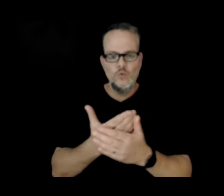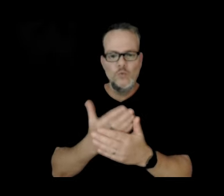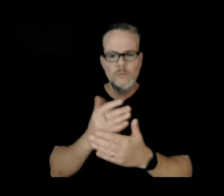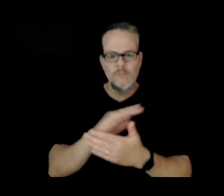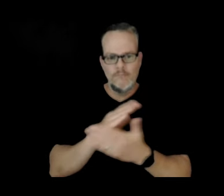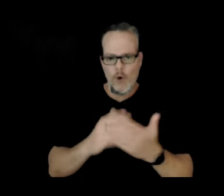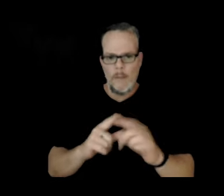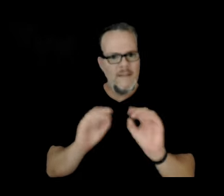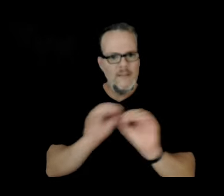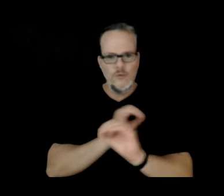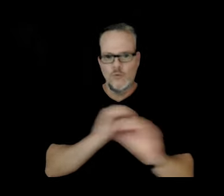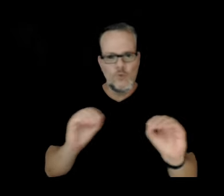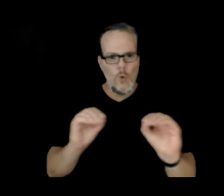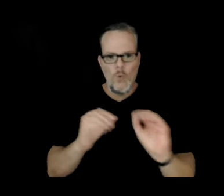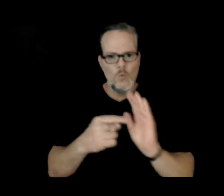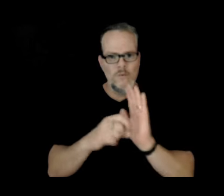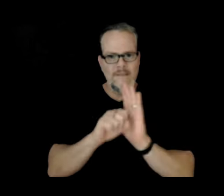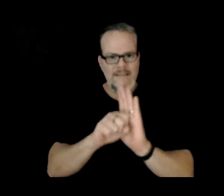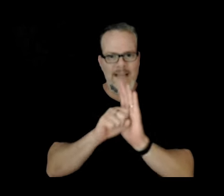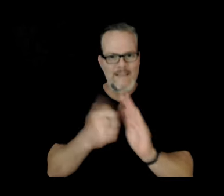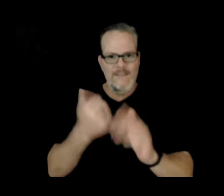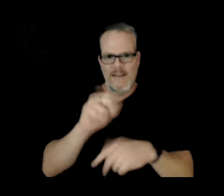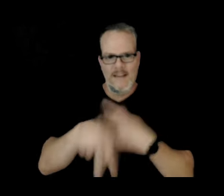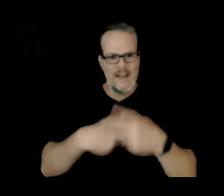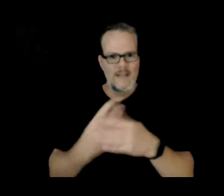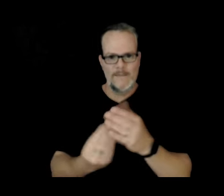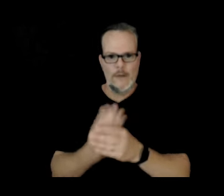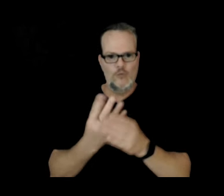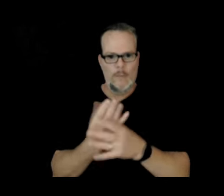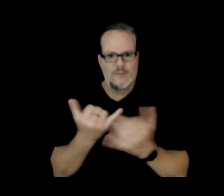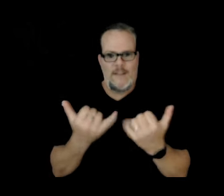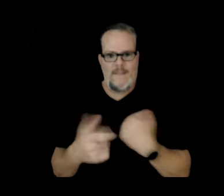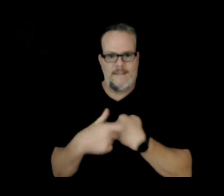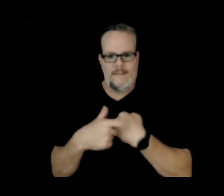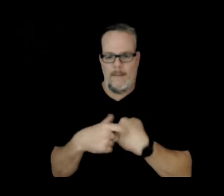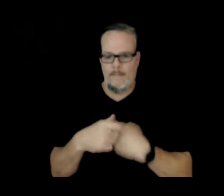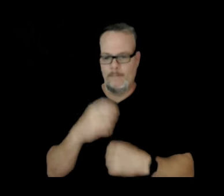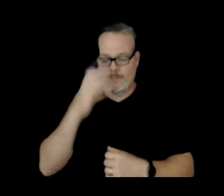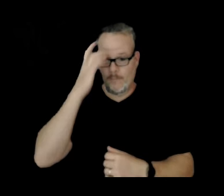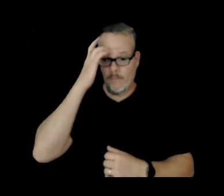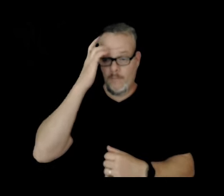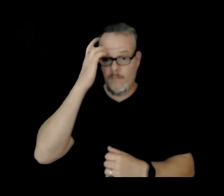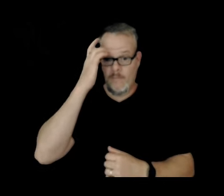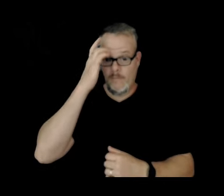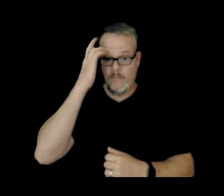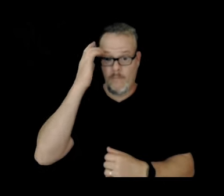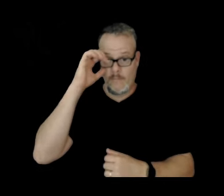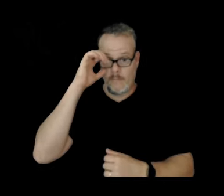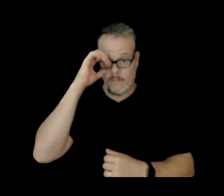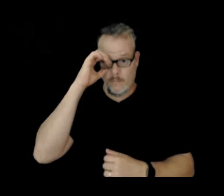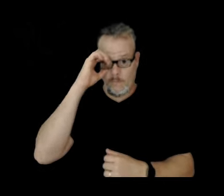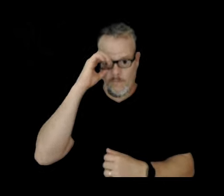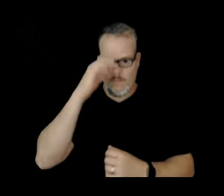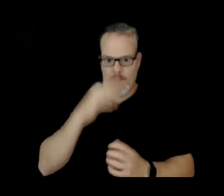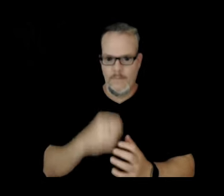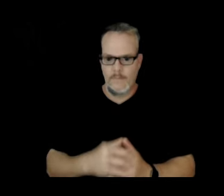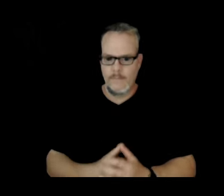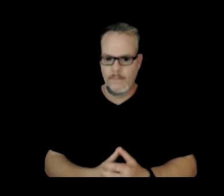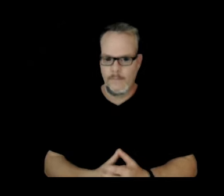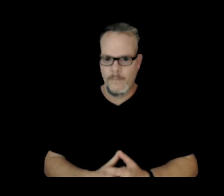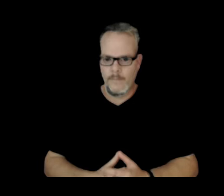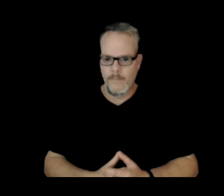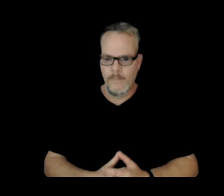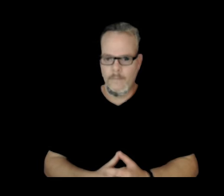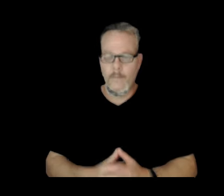imminent eruption at this time. So that's the earthquake map there and I can also